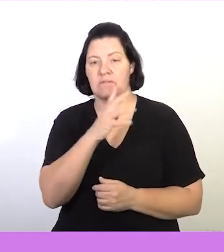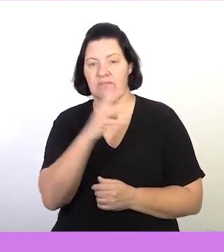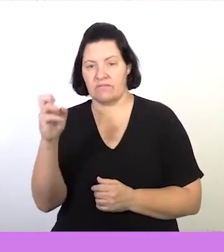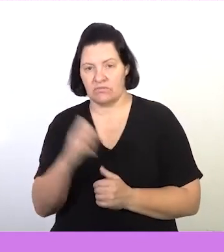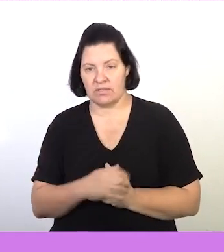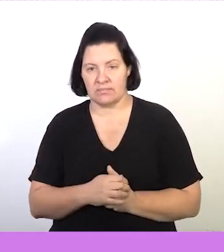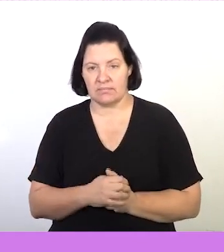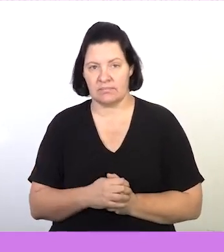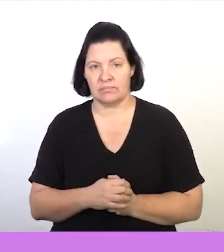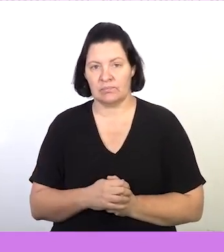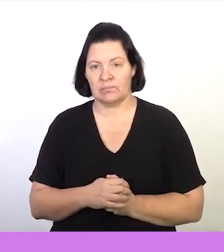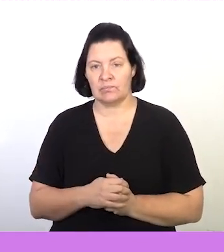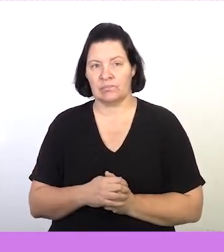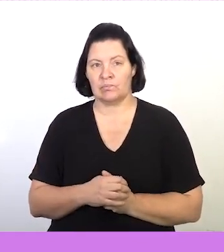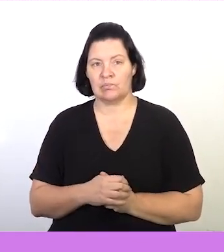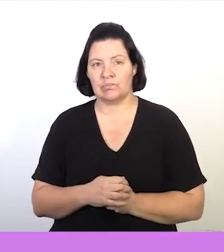1,500.